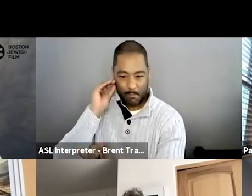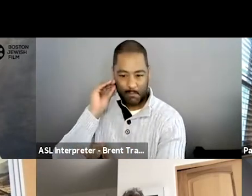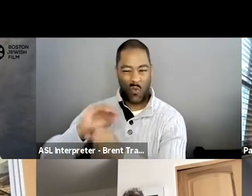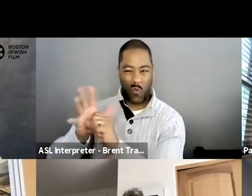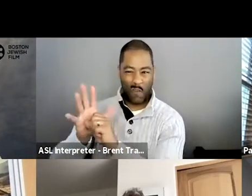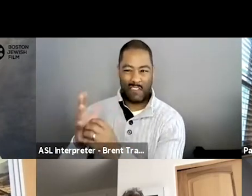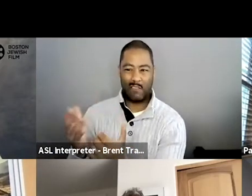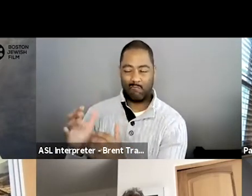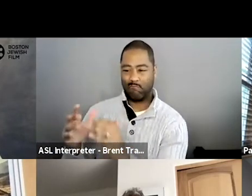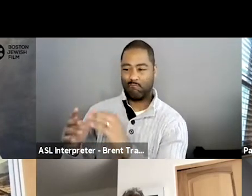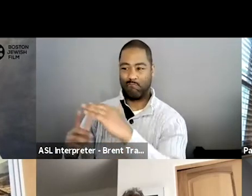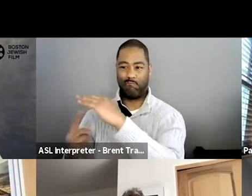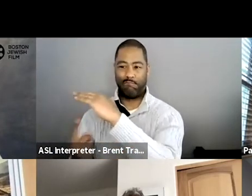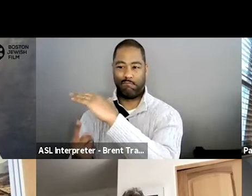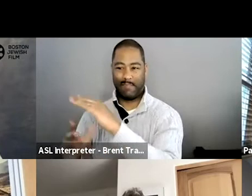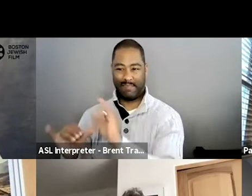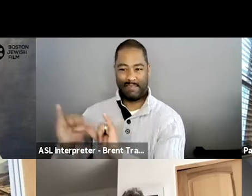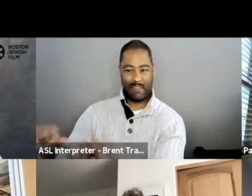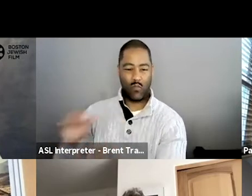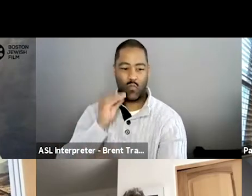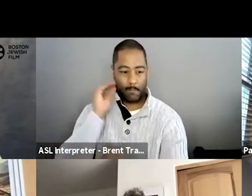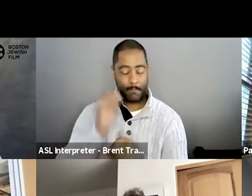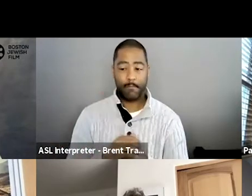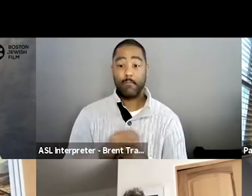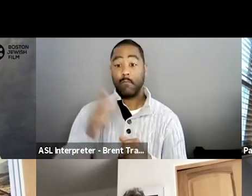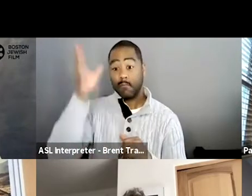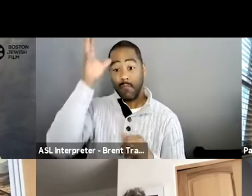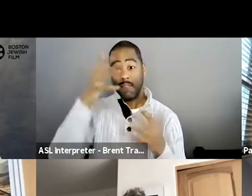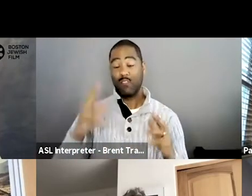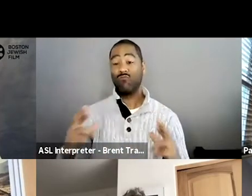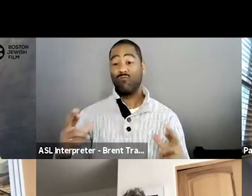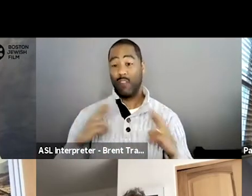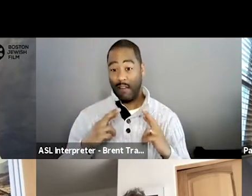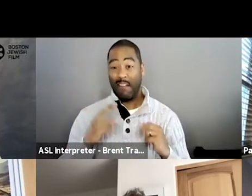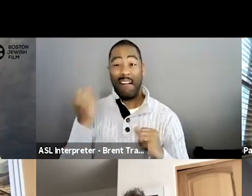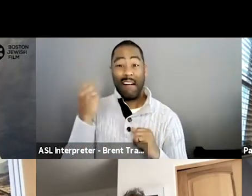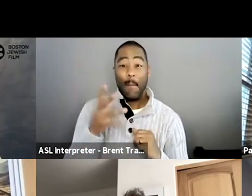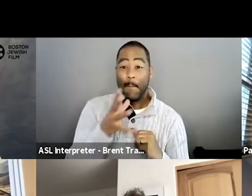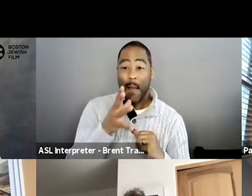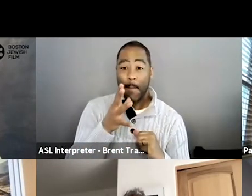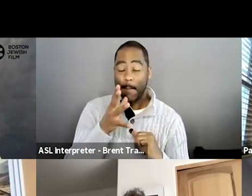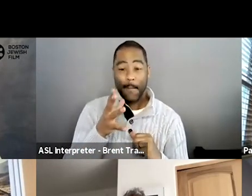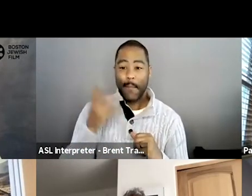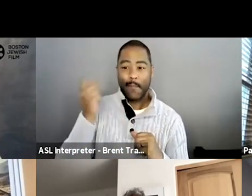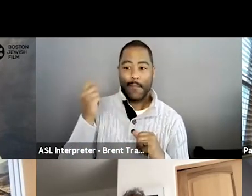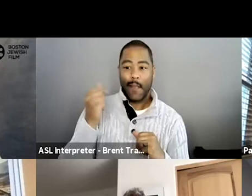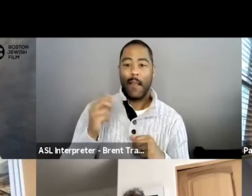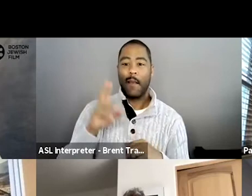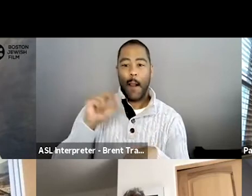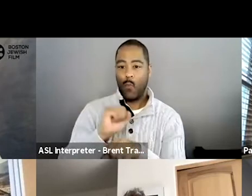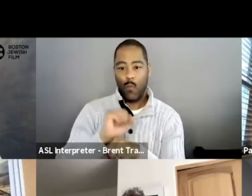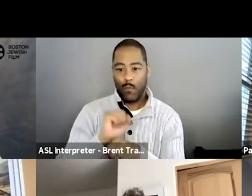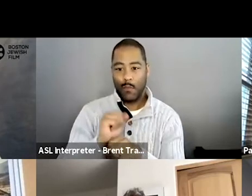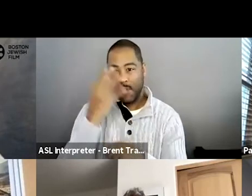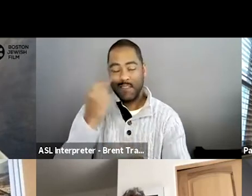my mom's currently on unemployment because obviously everything's shut down, and they're just working it out.